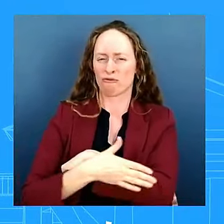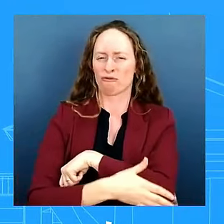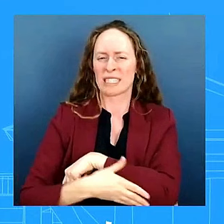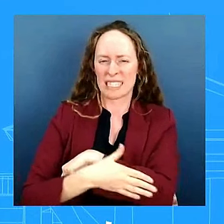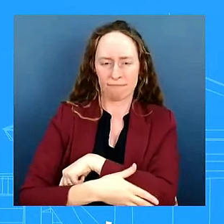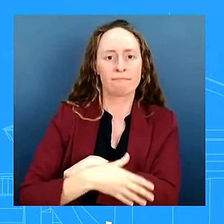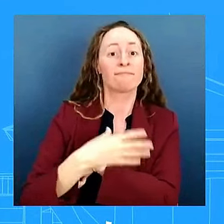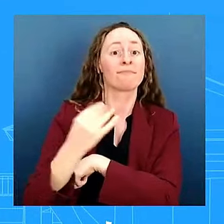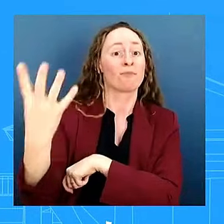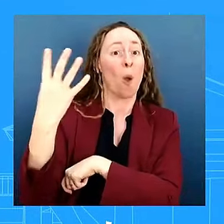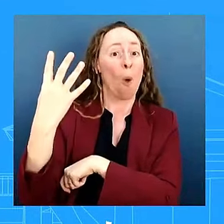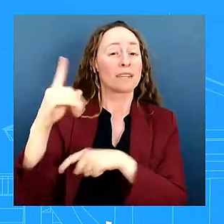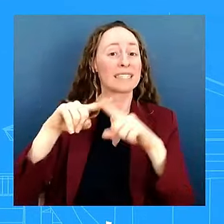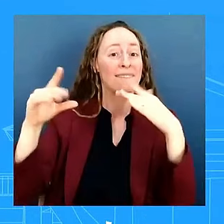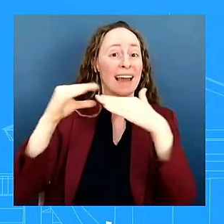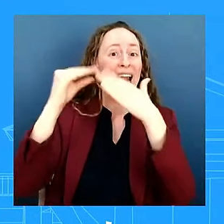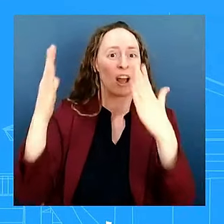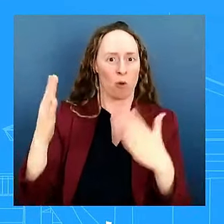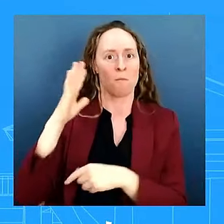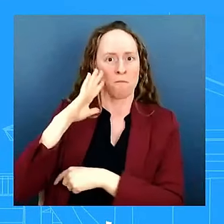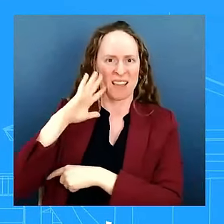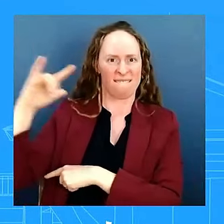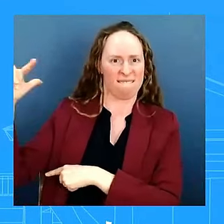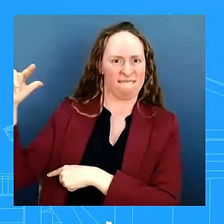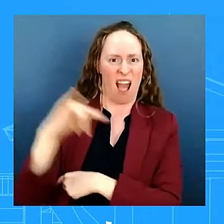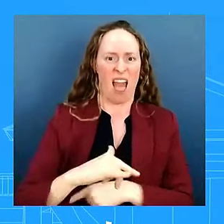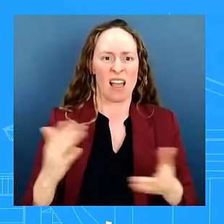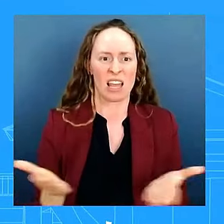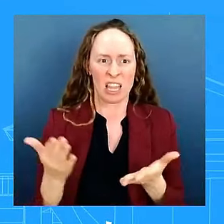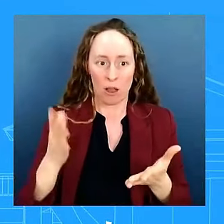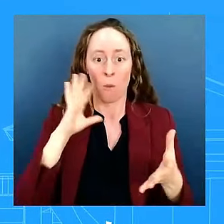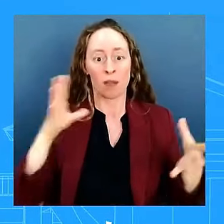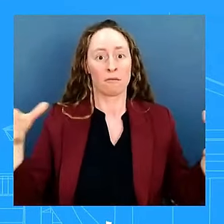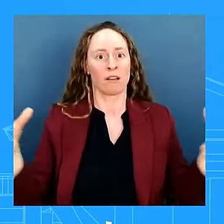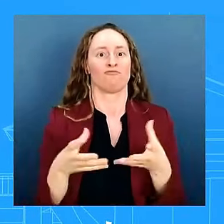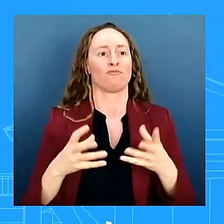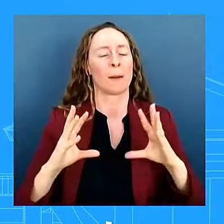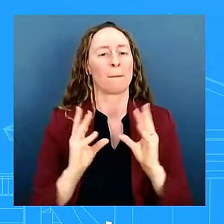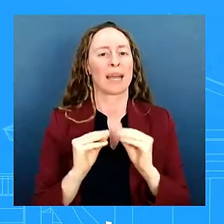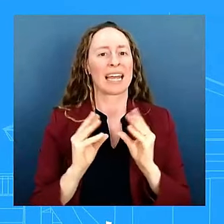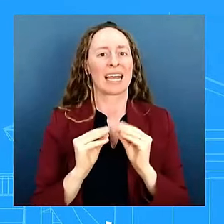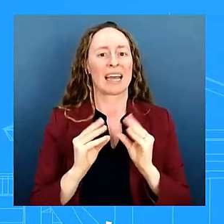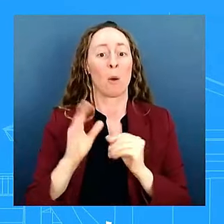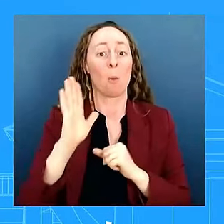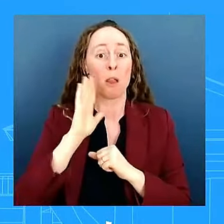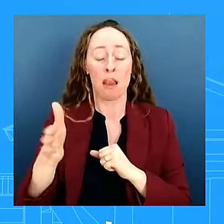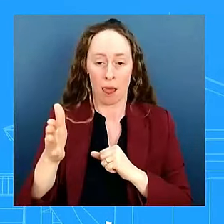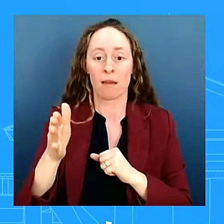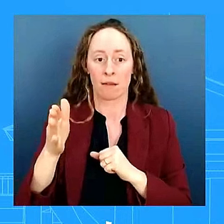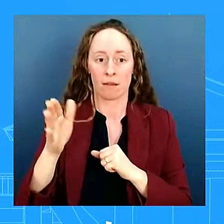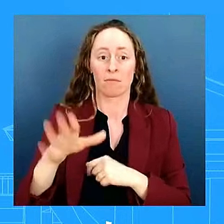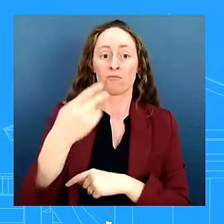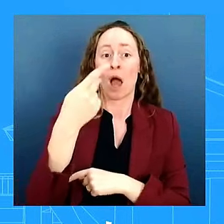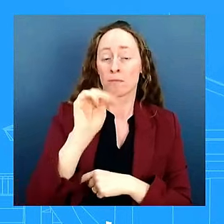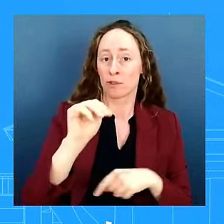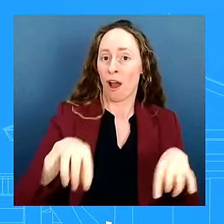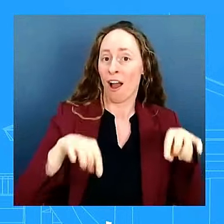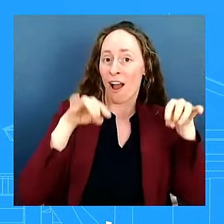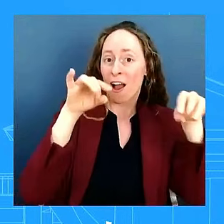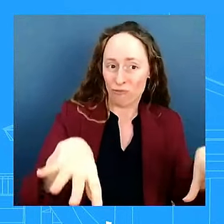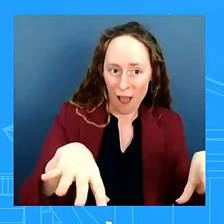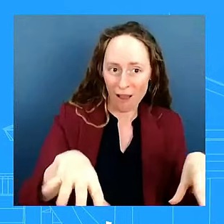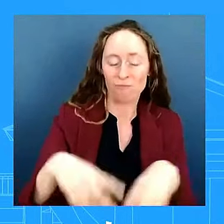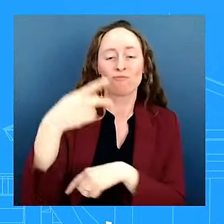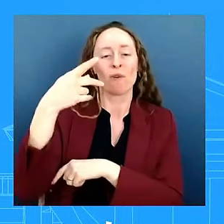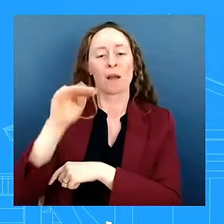the president looks forward to welcoming prime minister of australia prime minister of india and the prime minister of japan this will